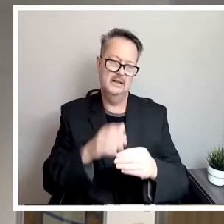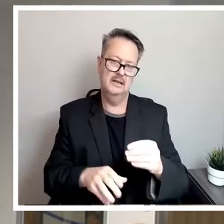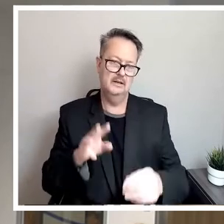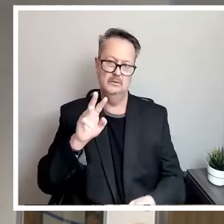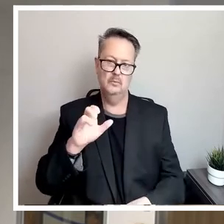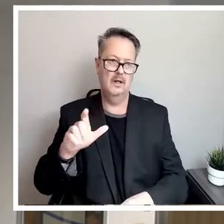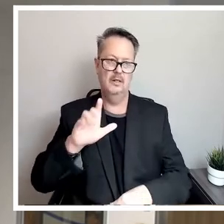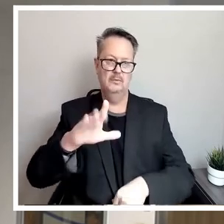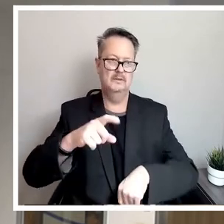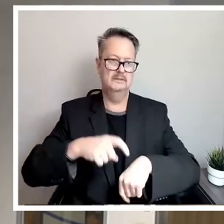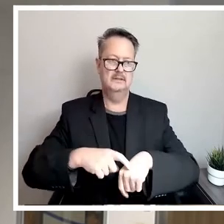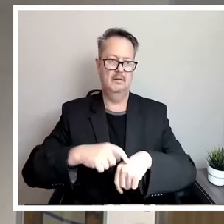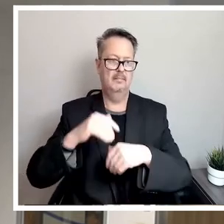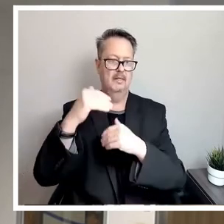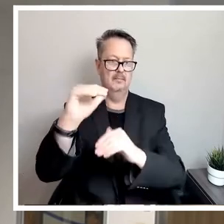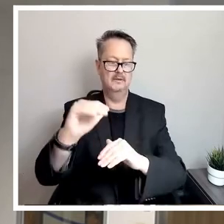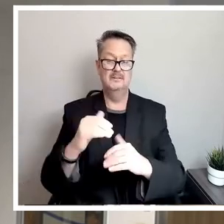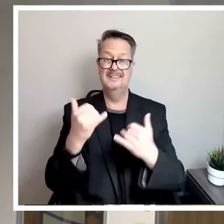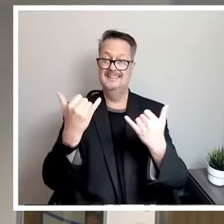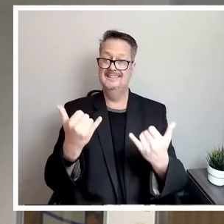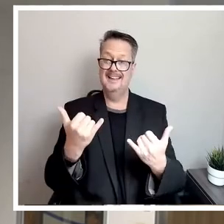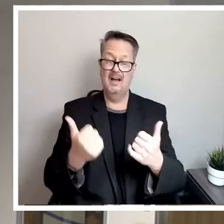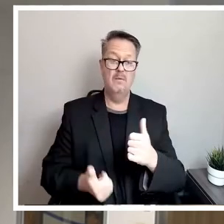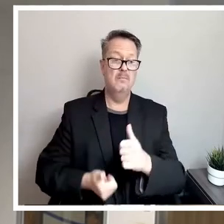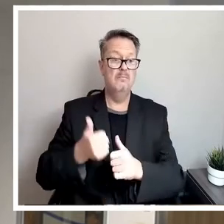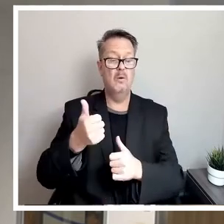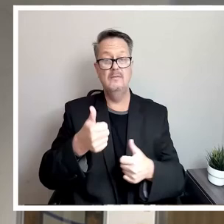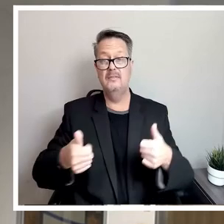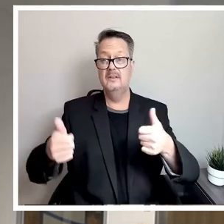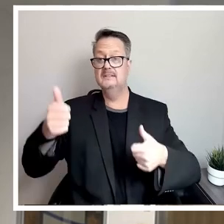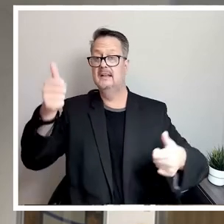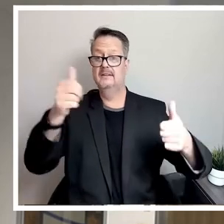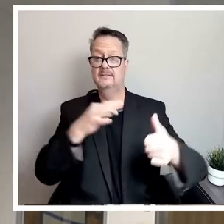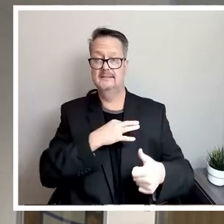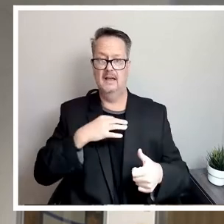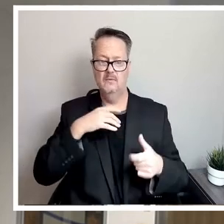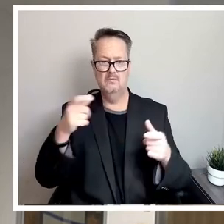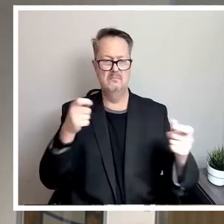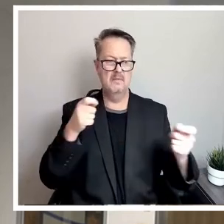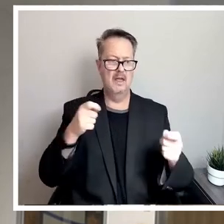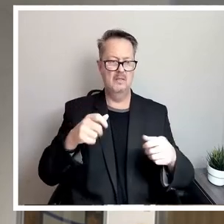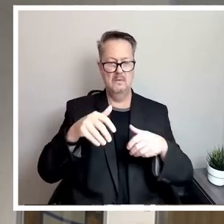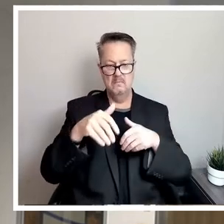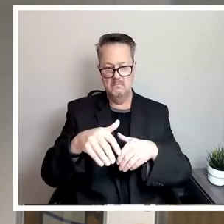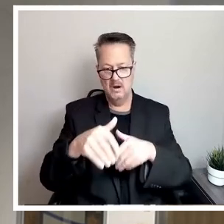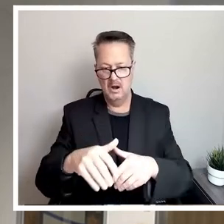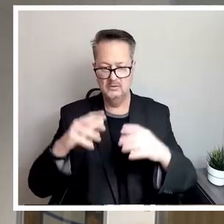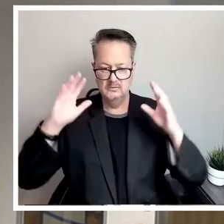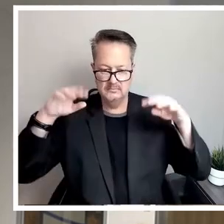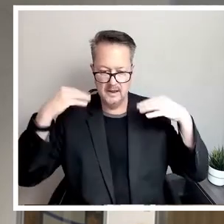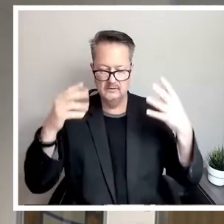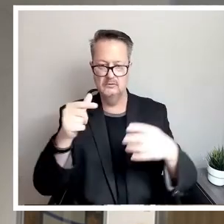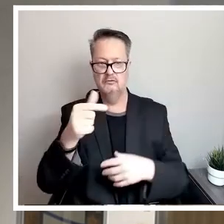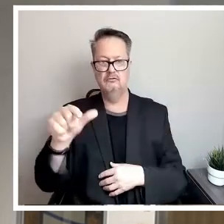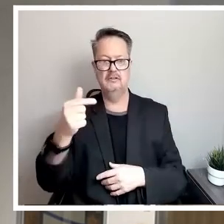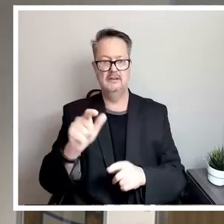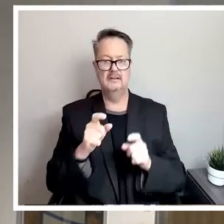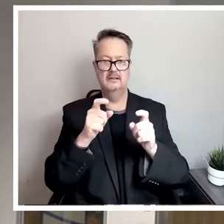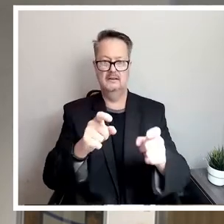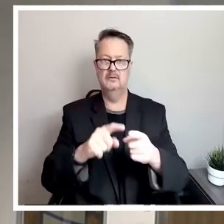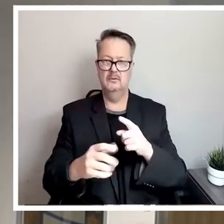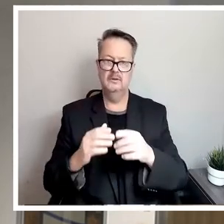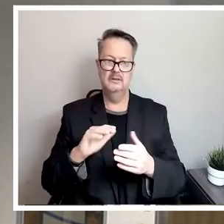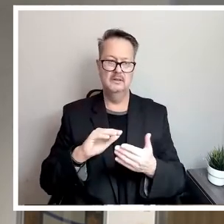limit. Now, as most of the executive staff that managed the march to Madness Green has departed CPS to mayor and city council